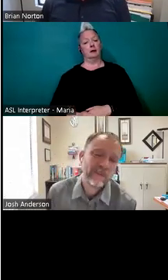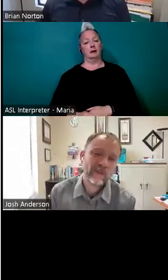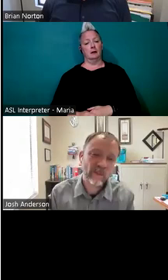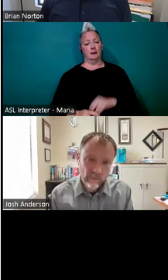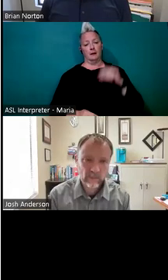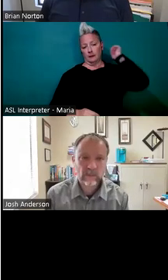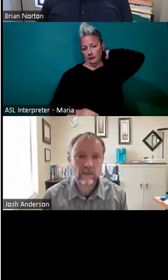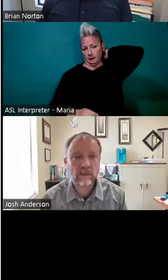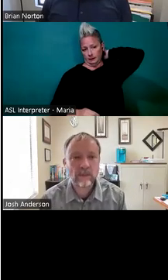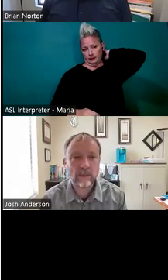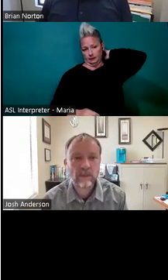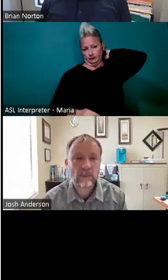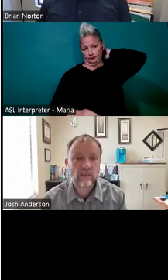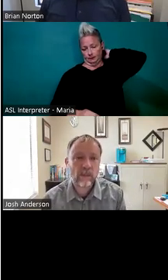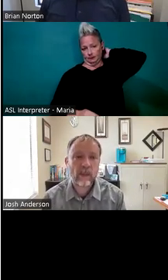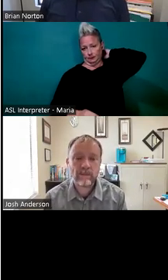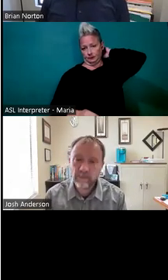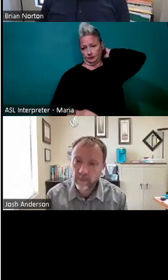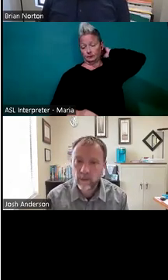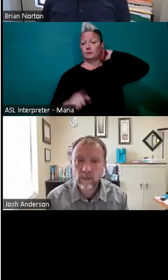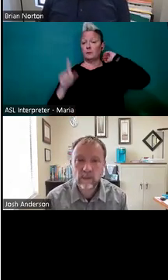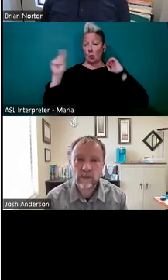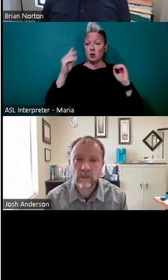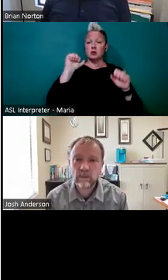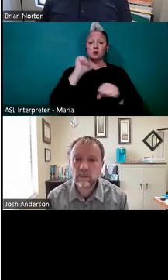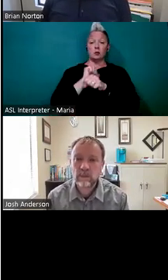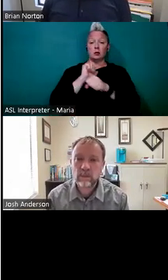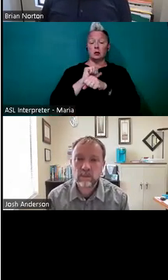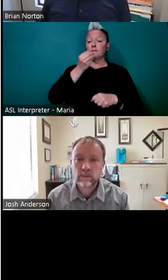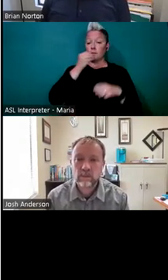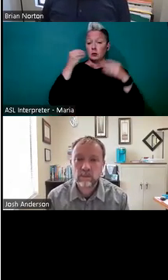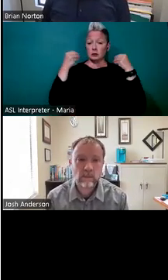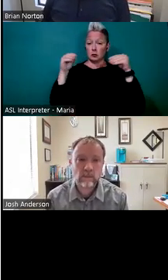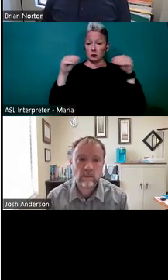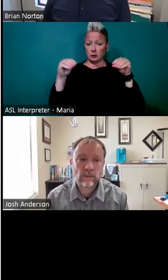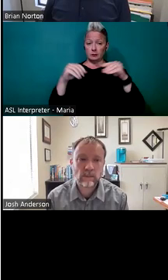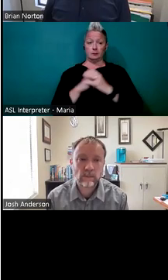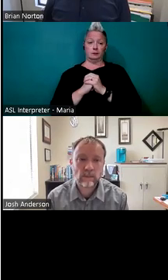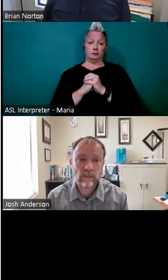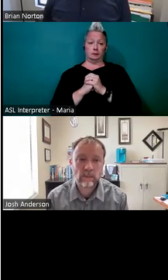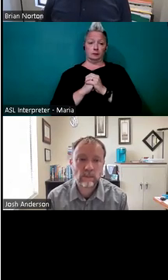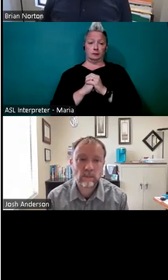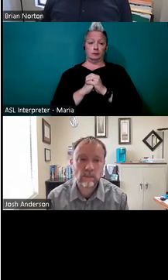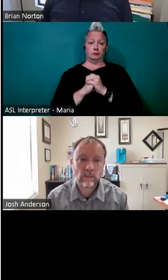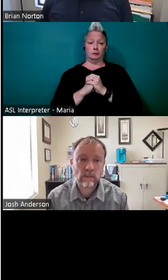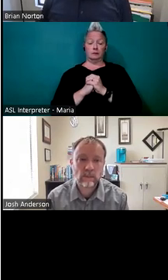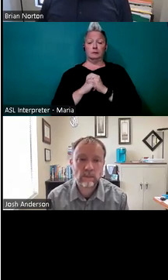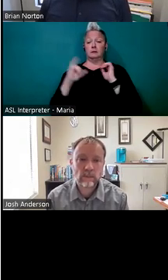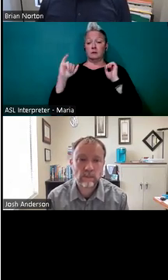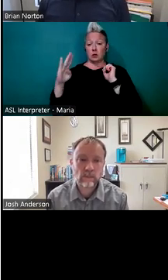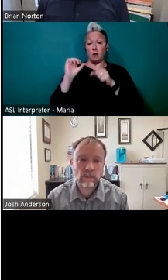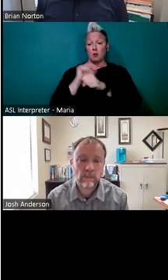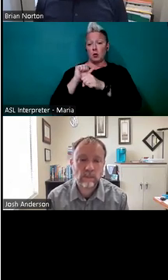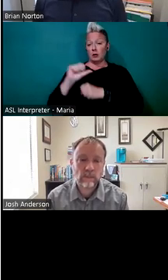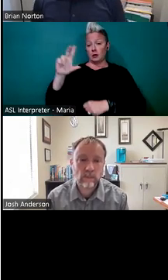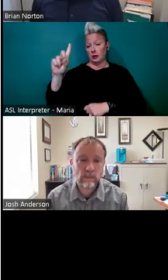here's the, here's the scenario. Um, the location is a grocery store. Um, the dot, the job is working in the deli